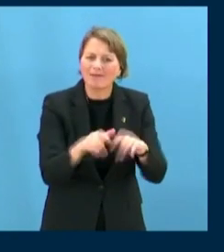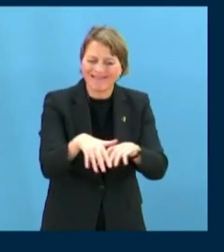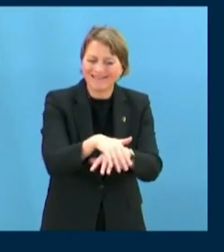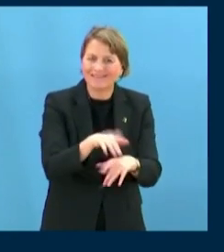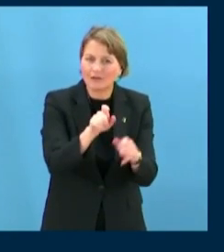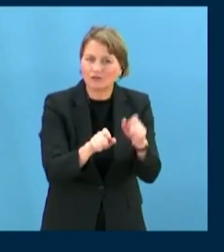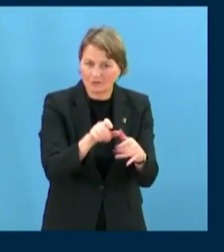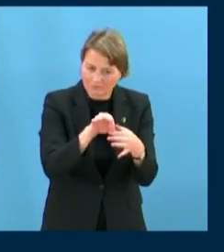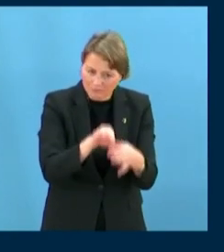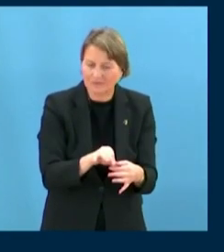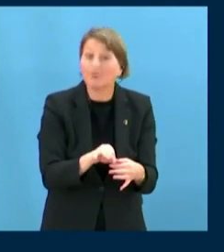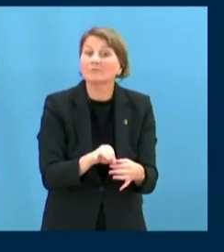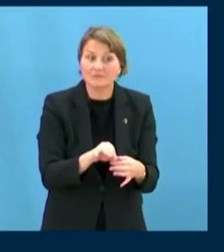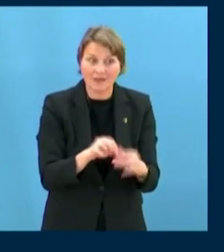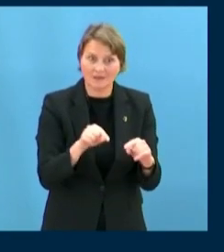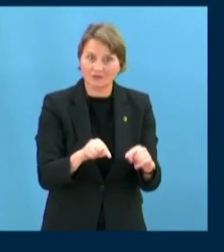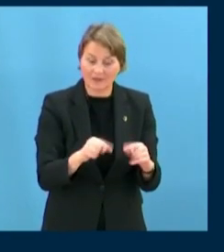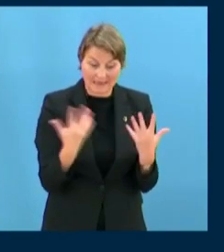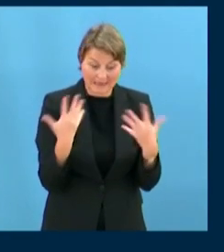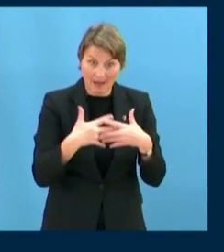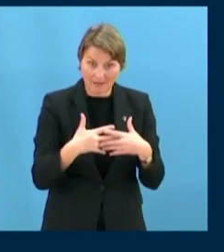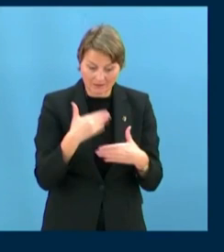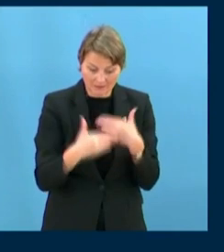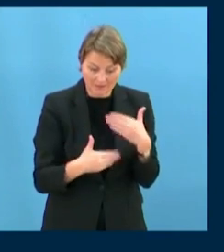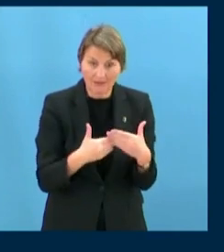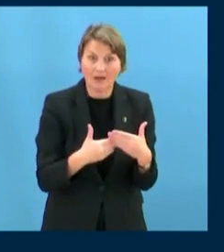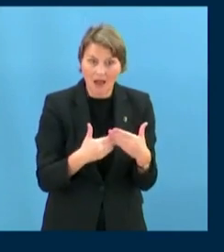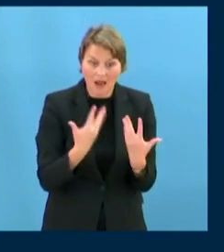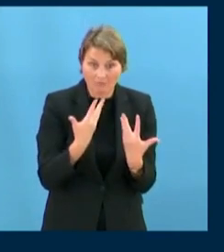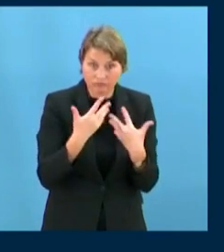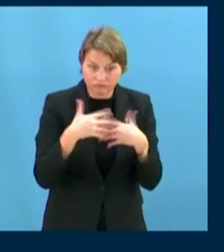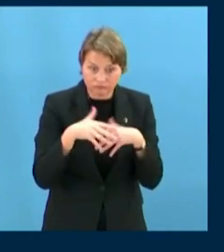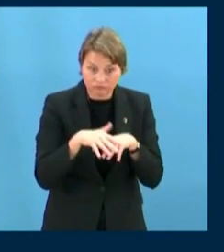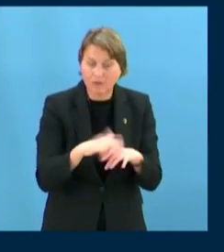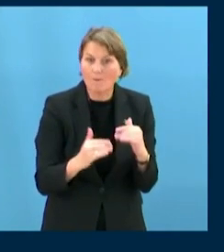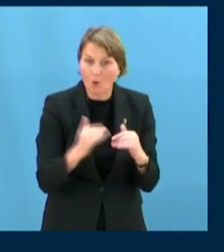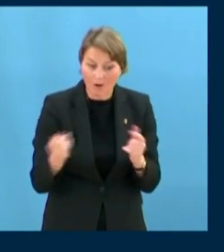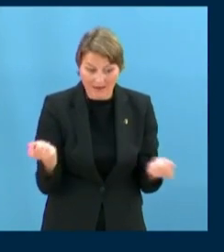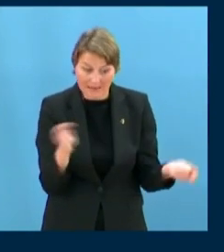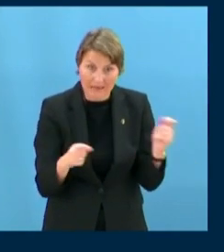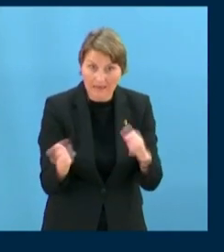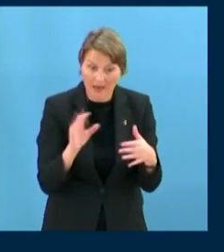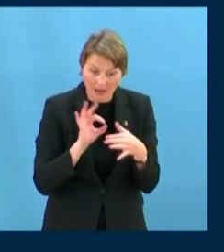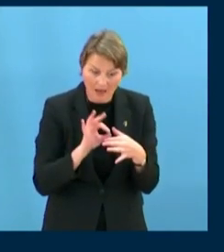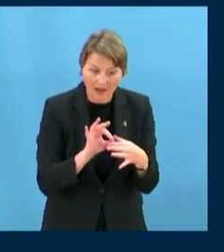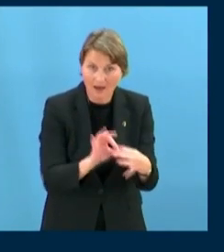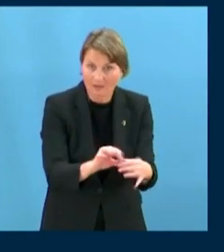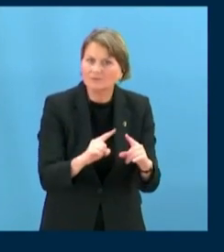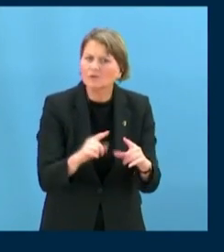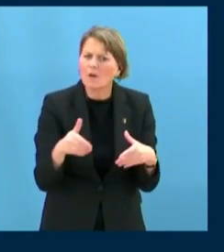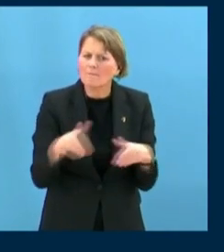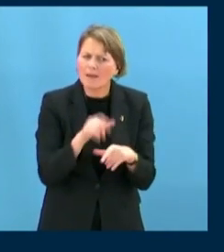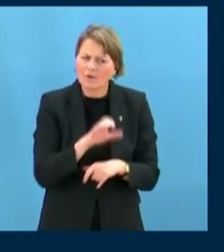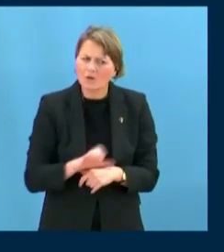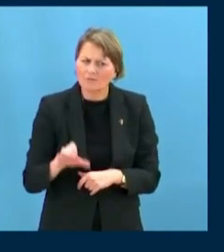indigenous people's participation throughout the United Nations system and activities, as member states made the commitment to consider